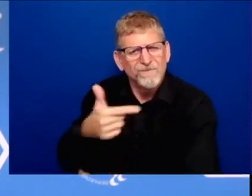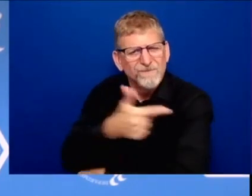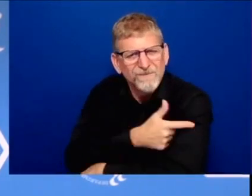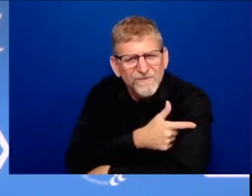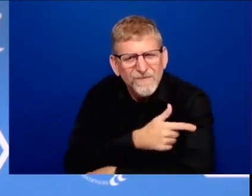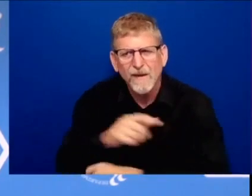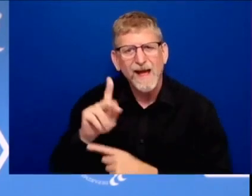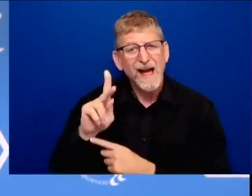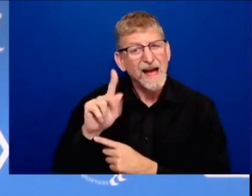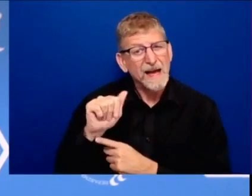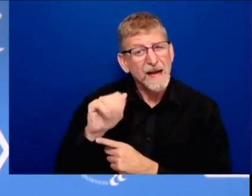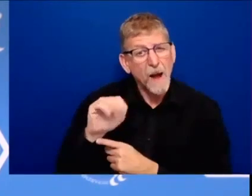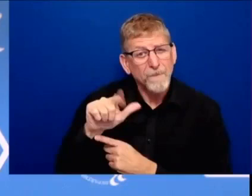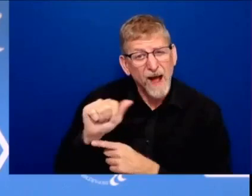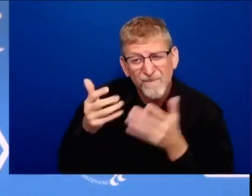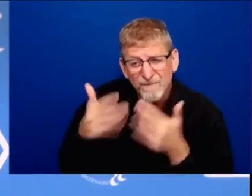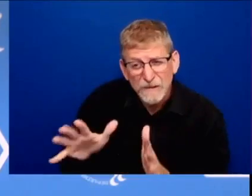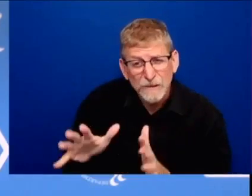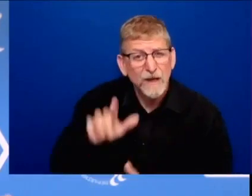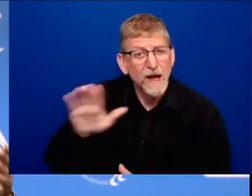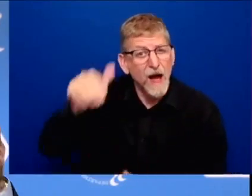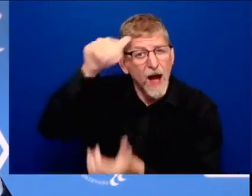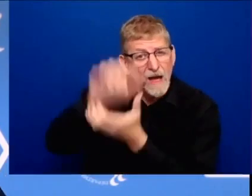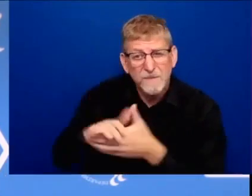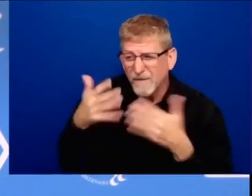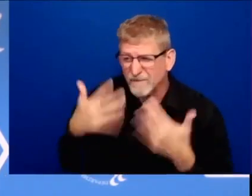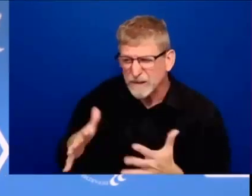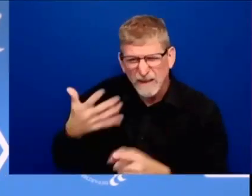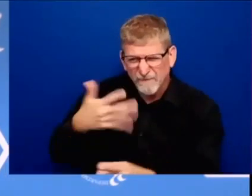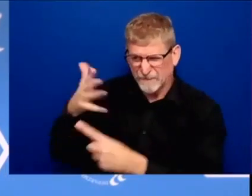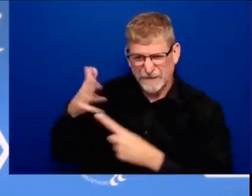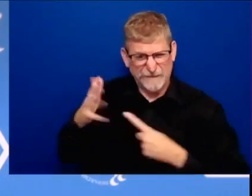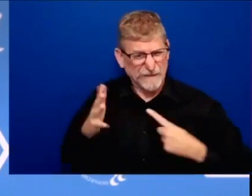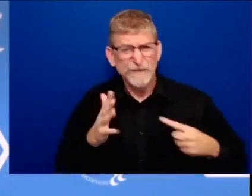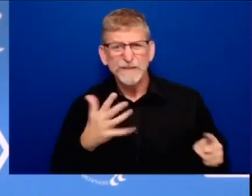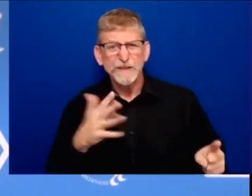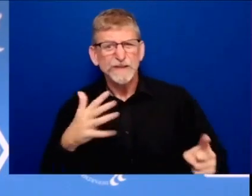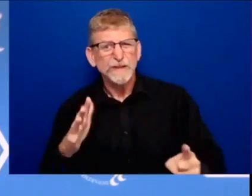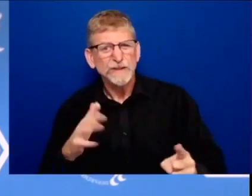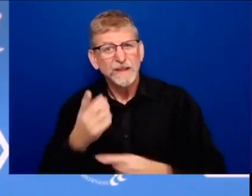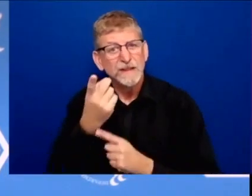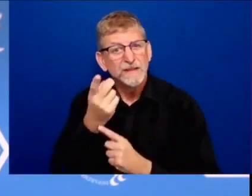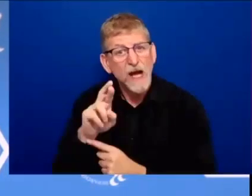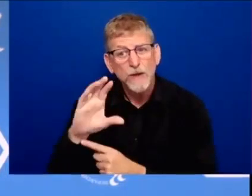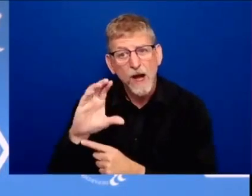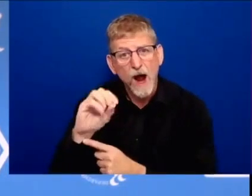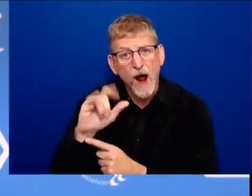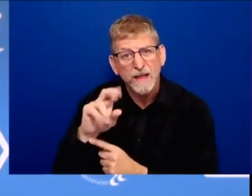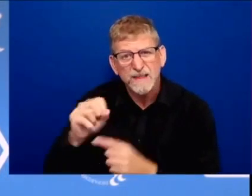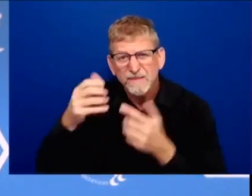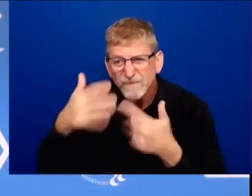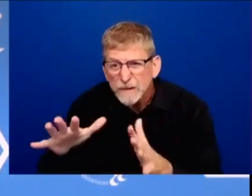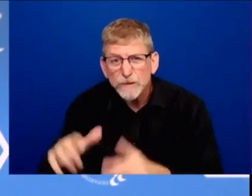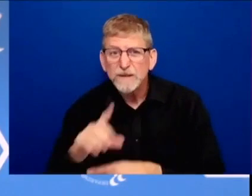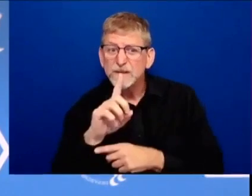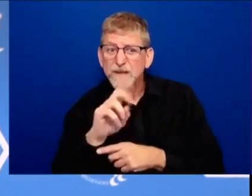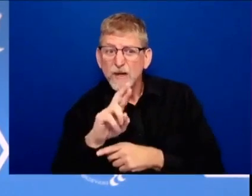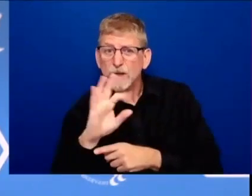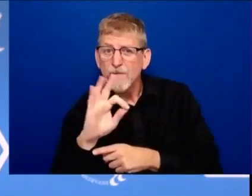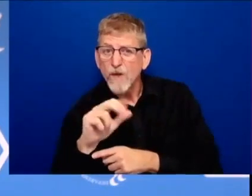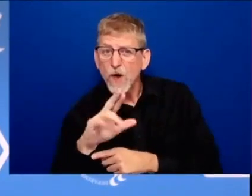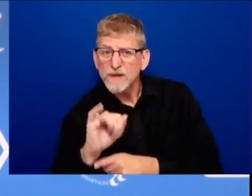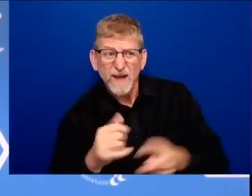fauci and dr collins got it also it's safe and we need more people to get vaccinated to beat this pandemic